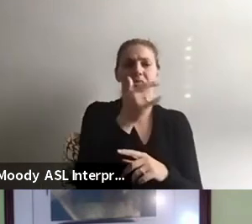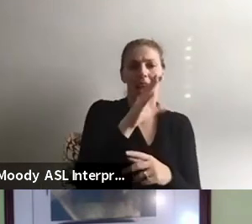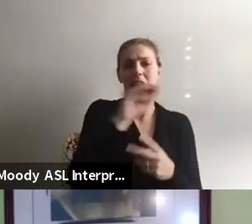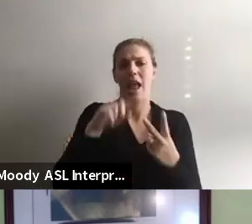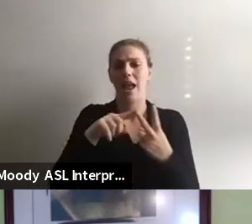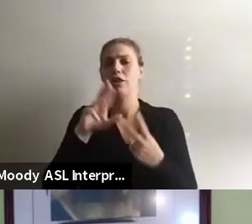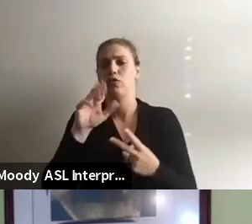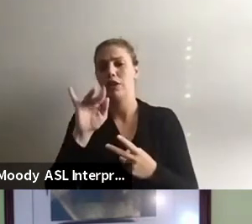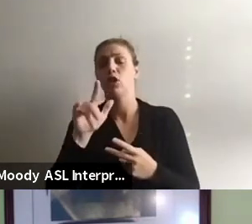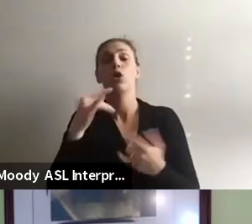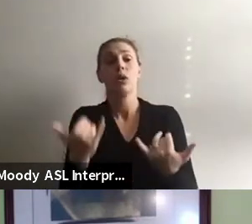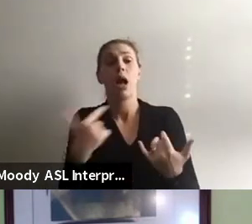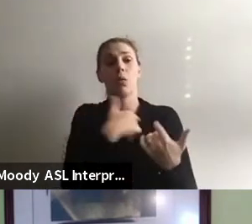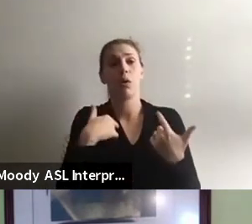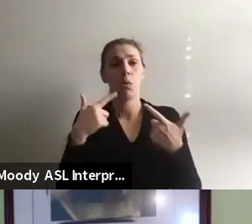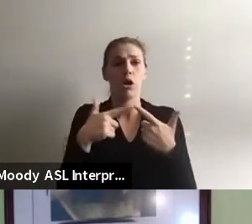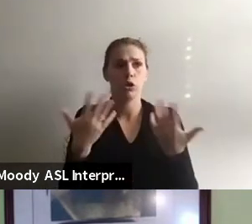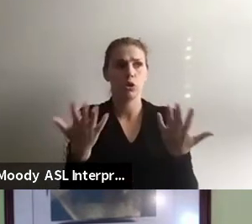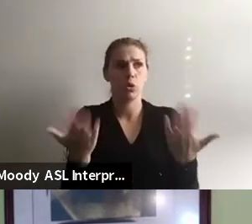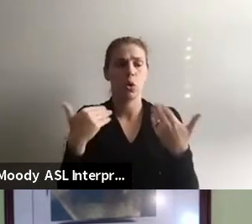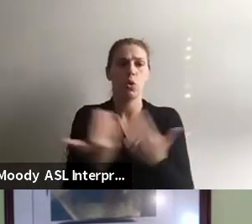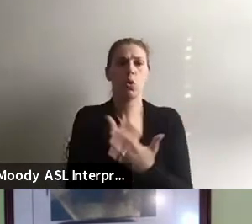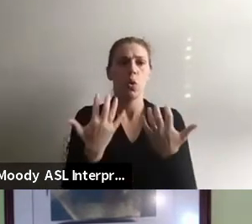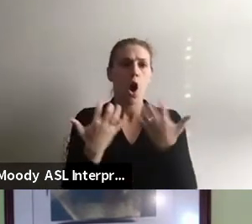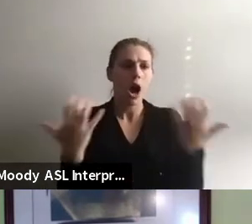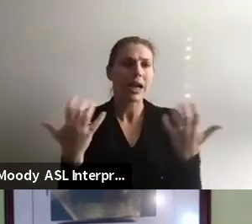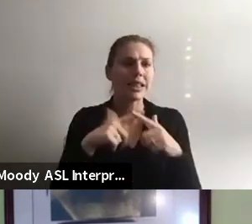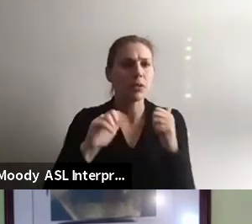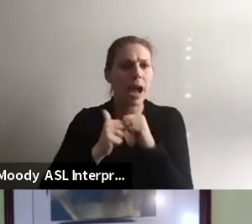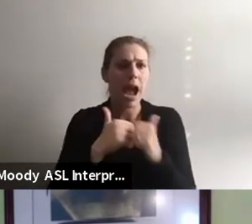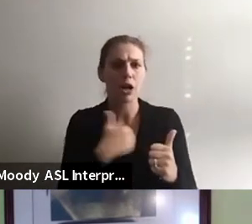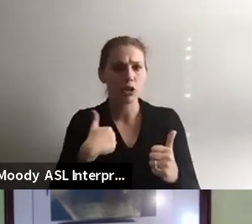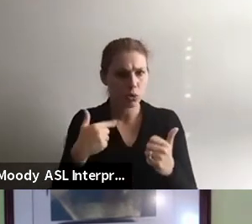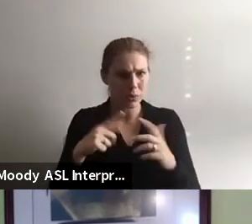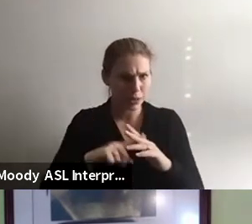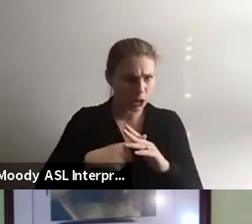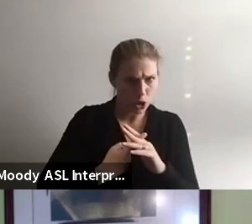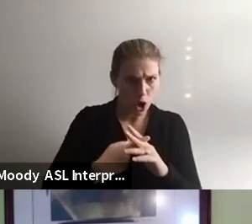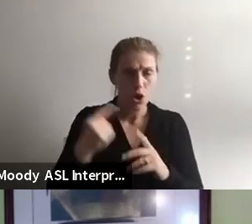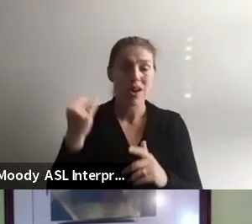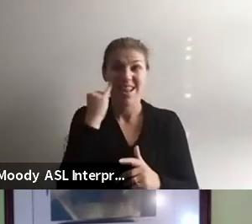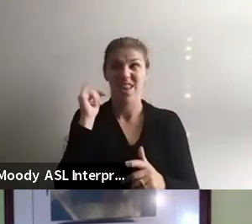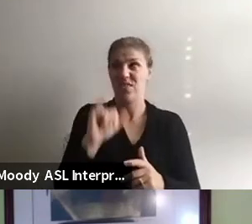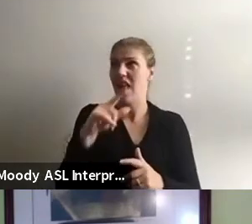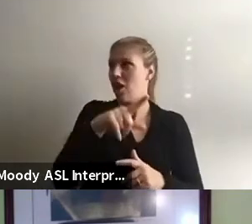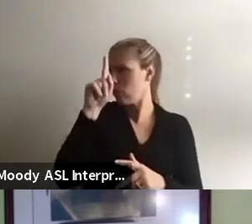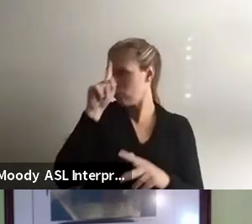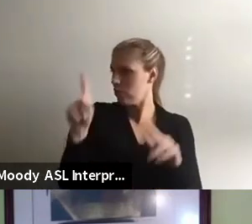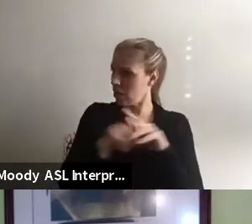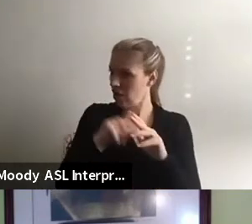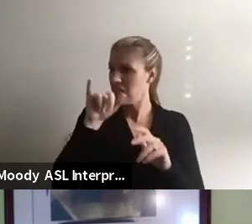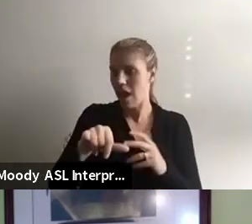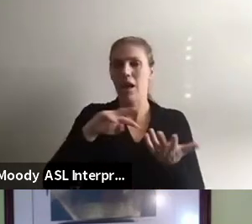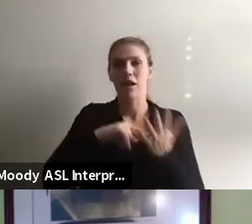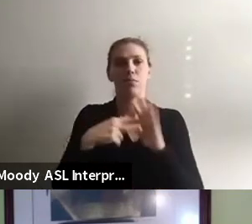out to new audience, but we're not sure how to start. If either of those statements feels like something that's popped into your head, then this session